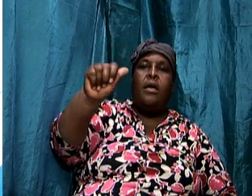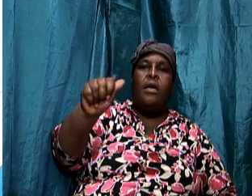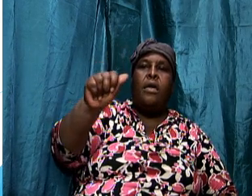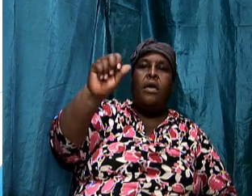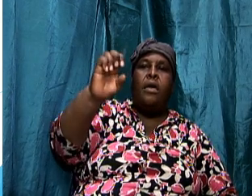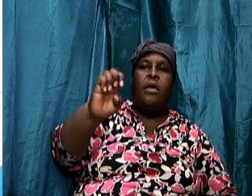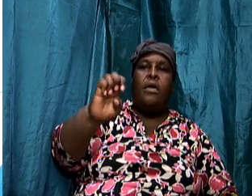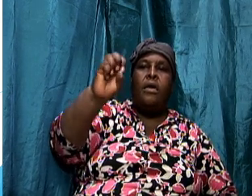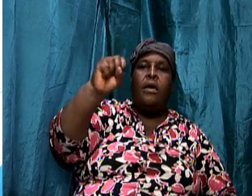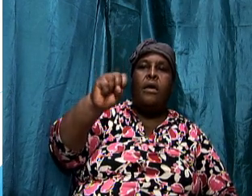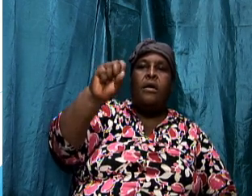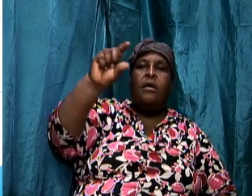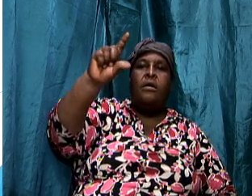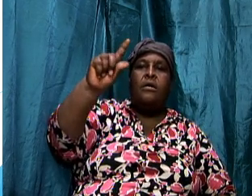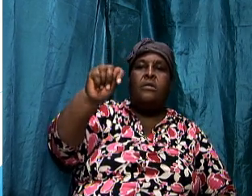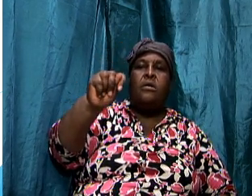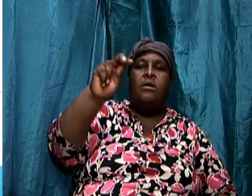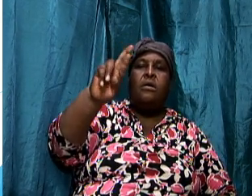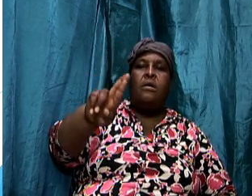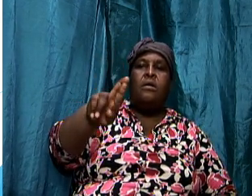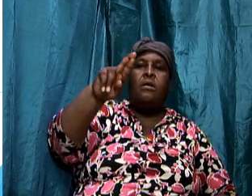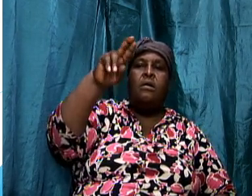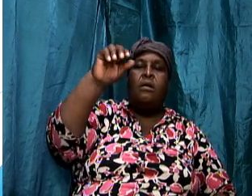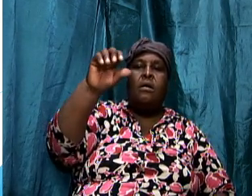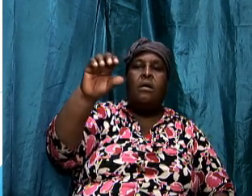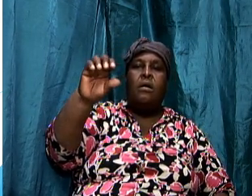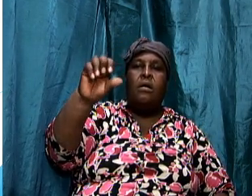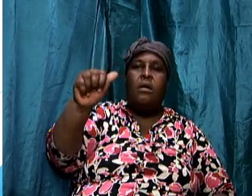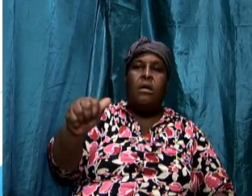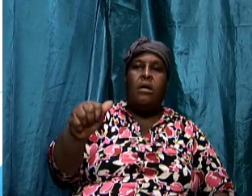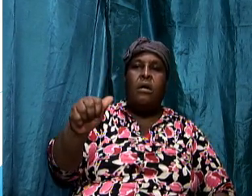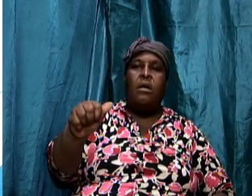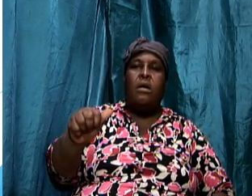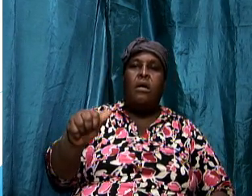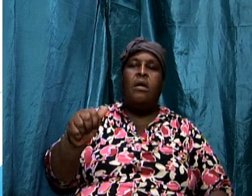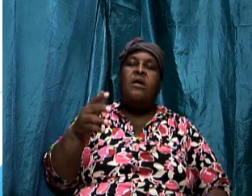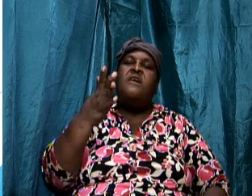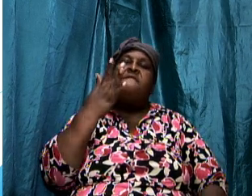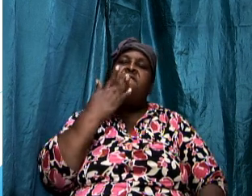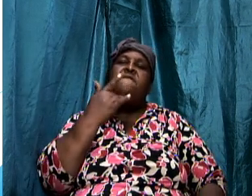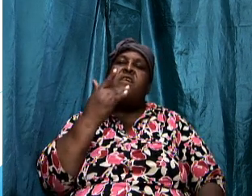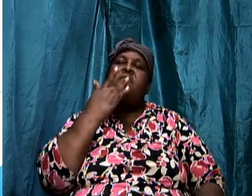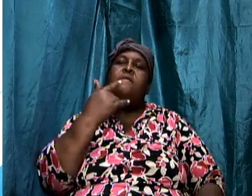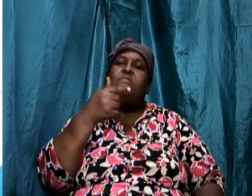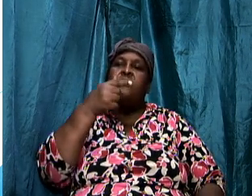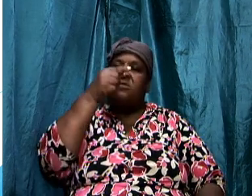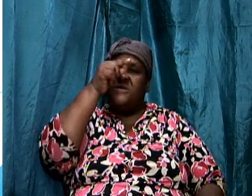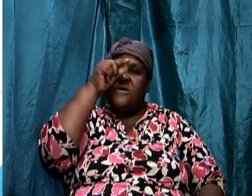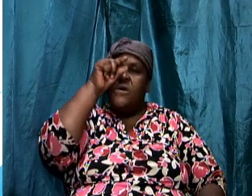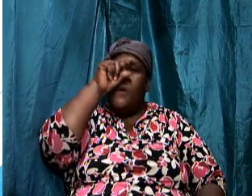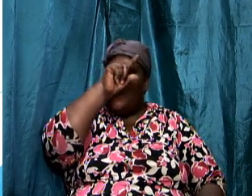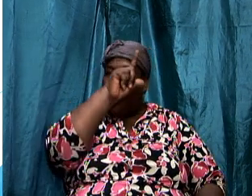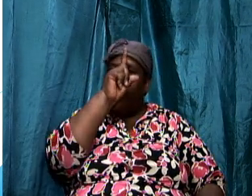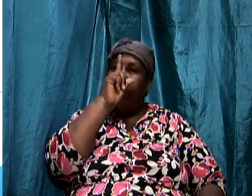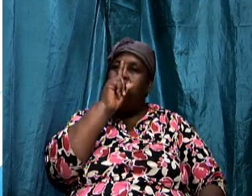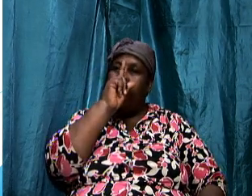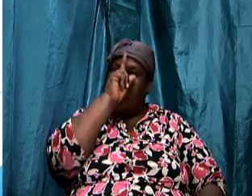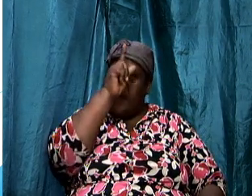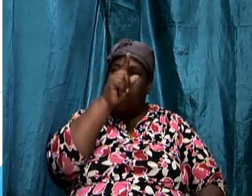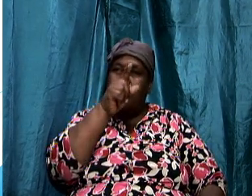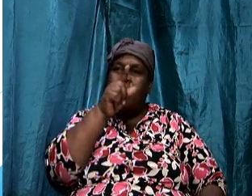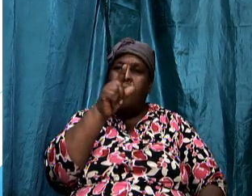palestra refers to a famous greek house a